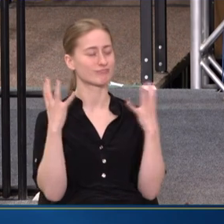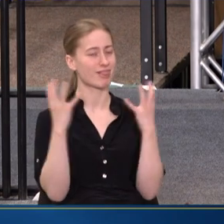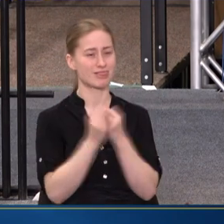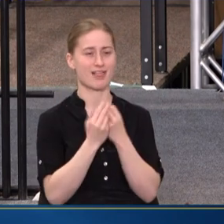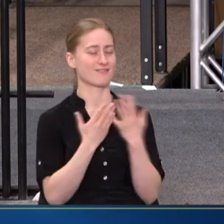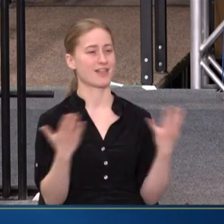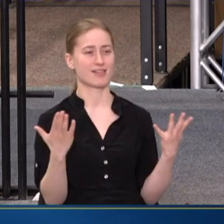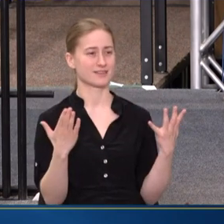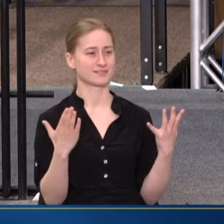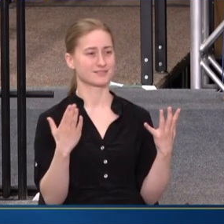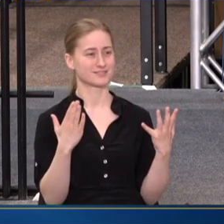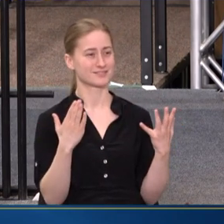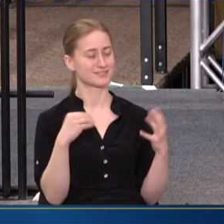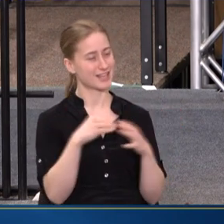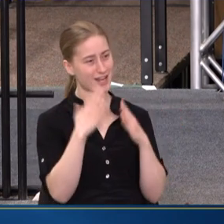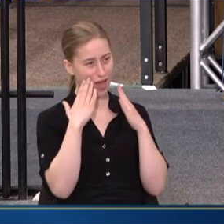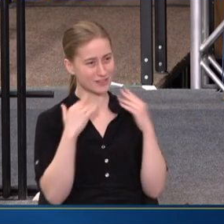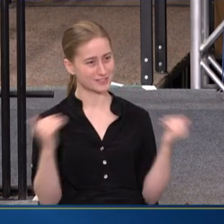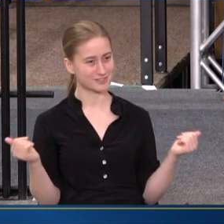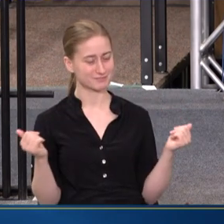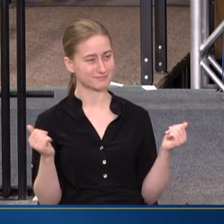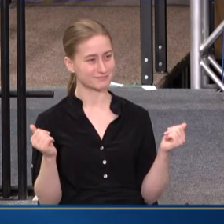THINGS ABOUT HALLAND.